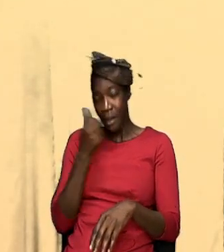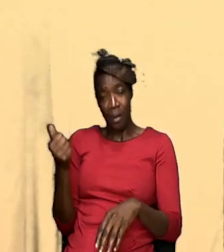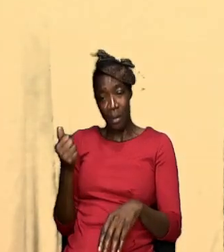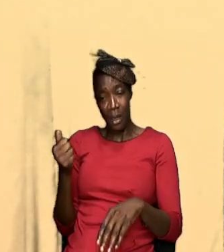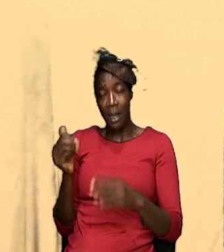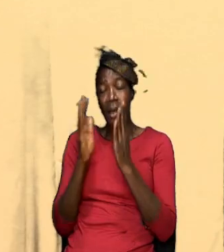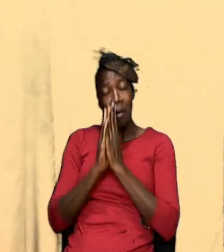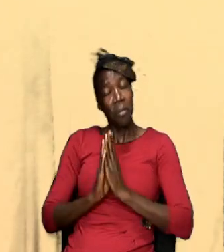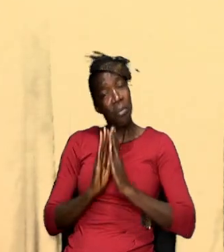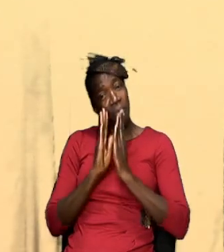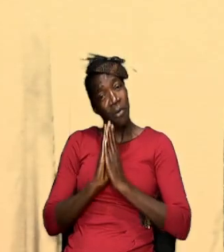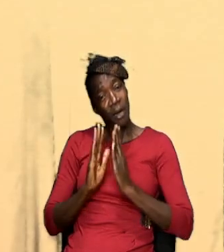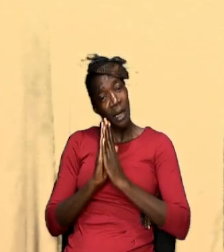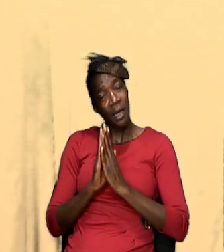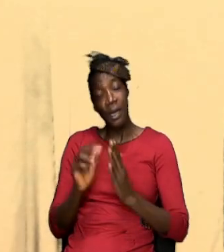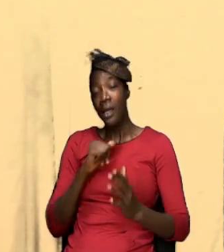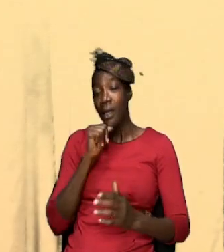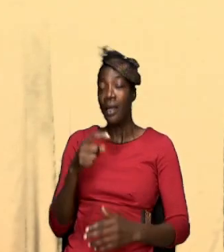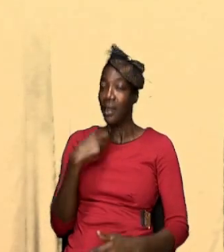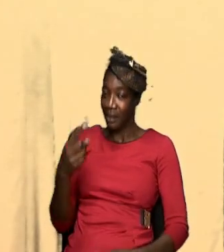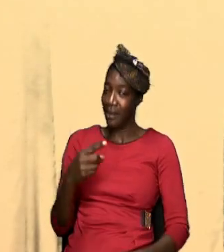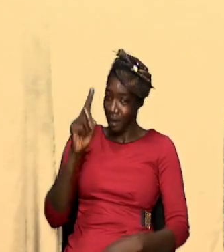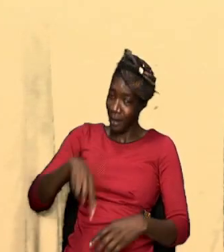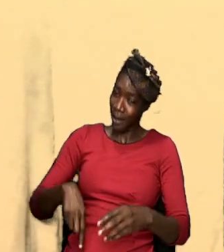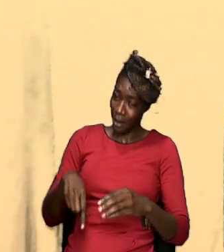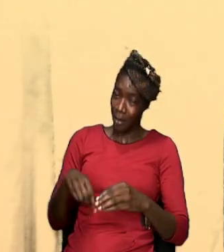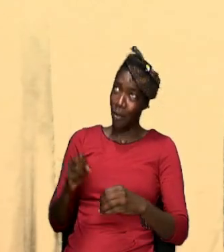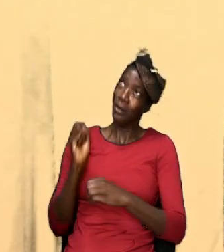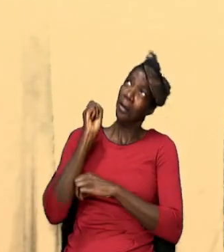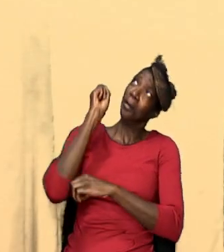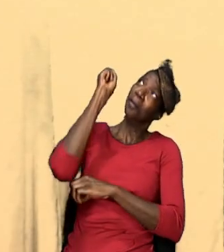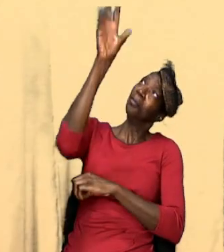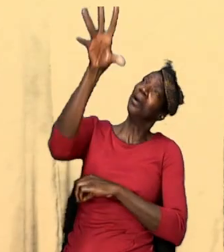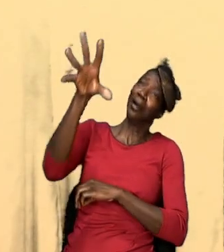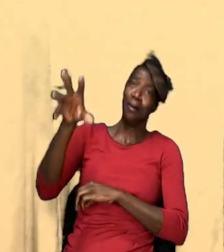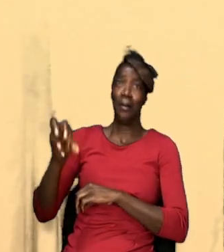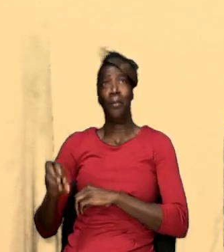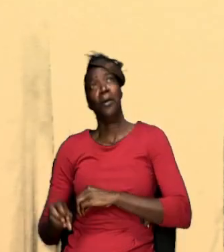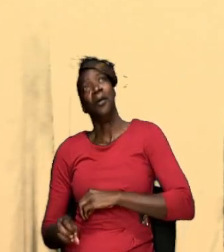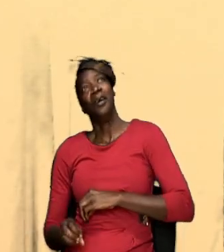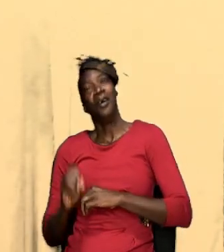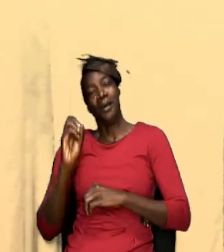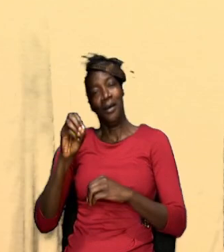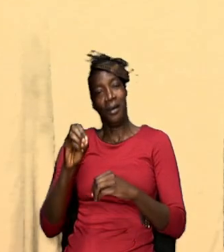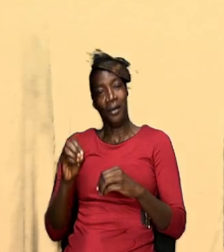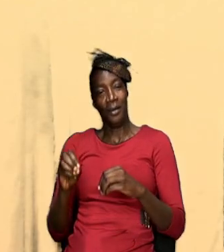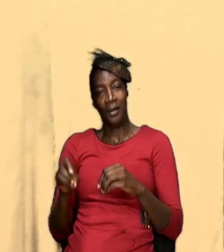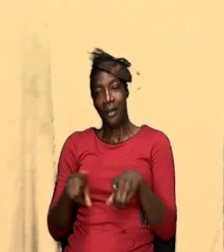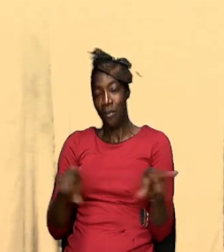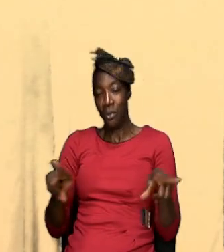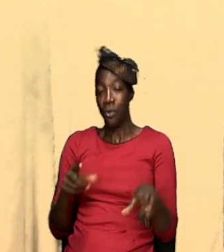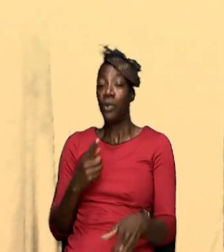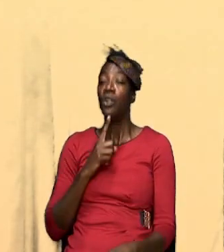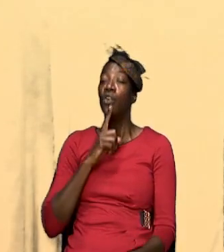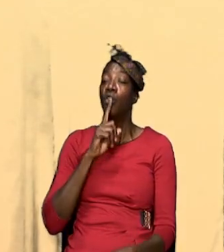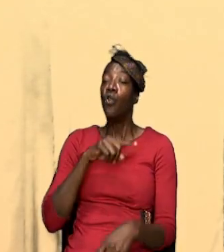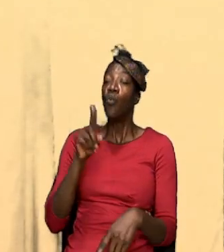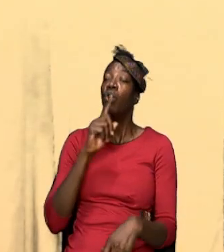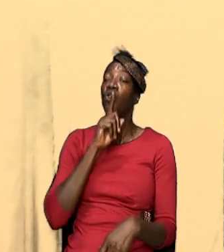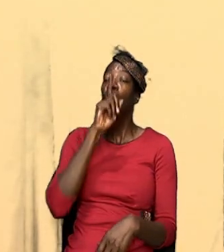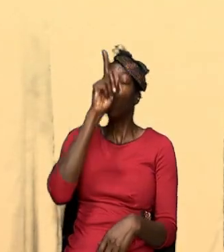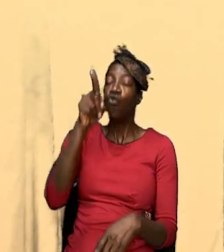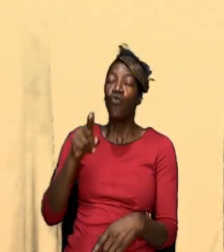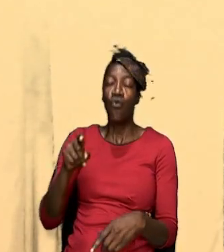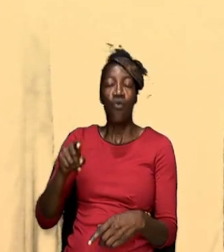in prayer. Now I'm not saying you can't watch a basketball match please but I'm just saying when you are truly you can truly